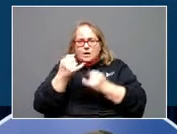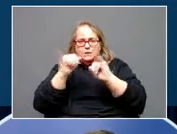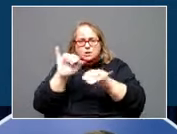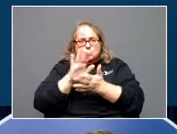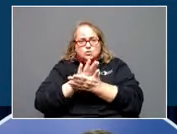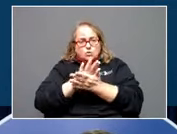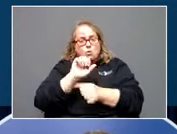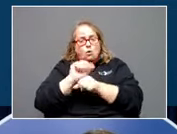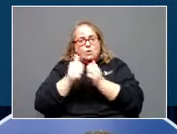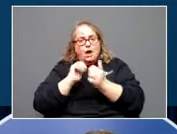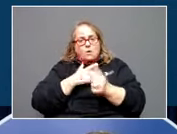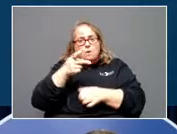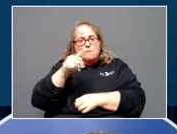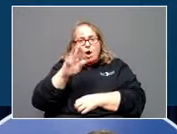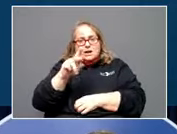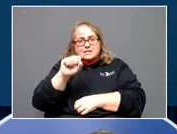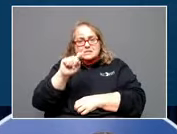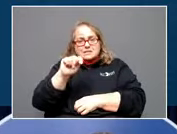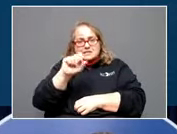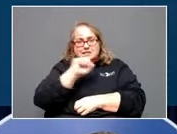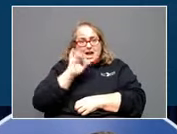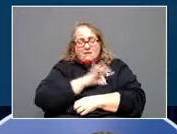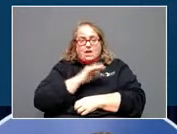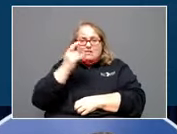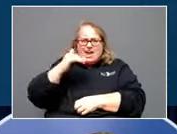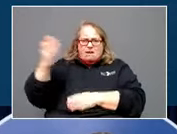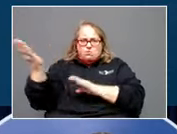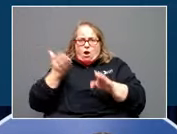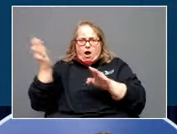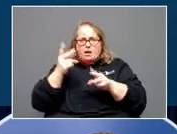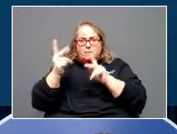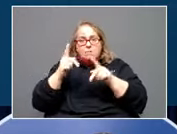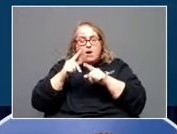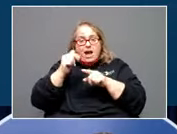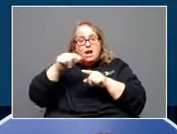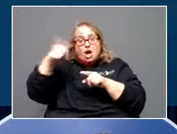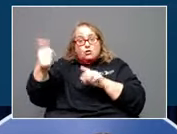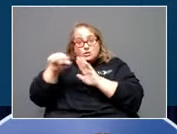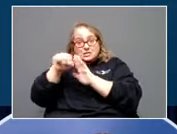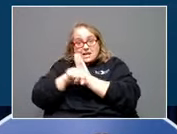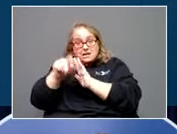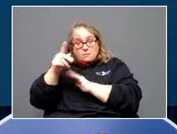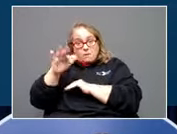They transported people from the other state parks that we couldn't be at to these two. Yeah.